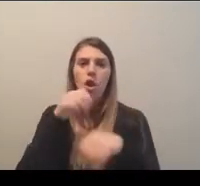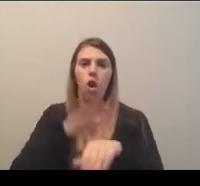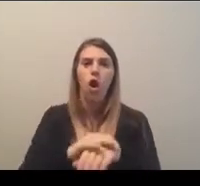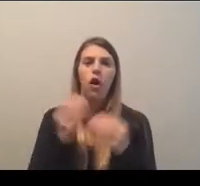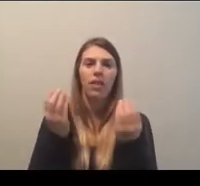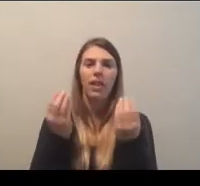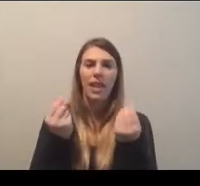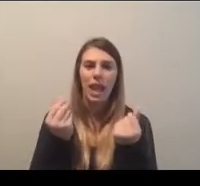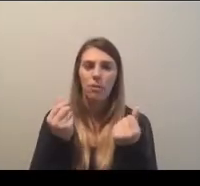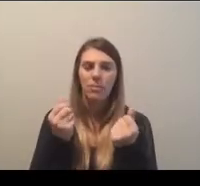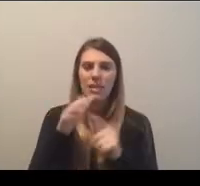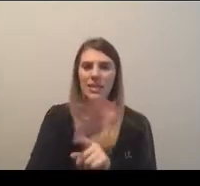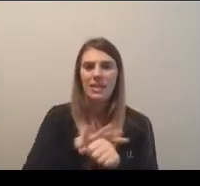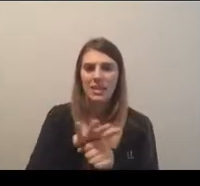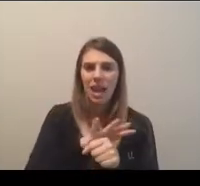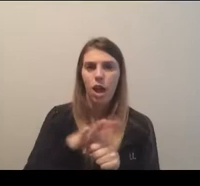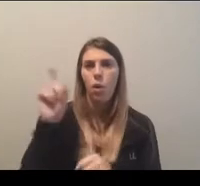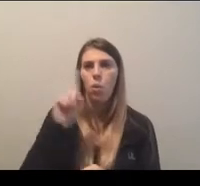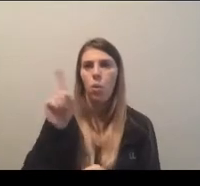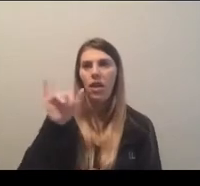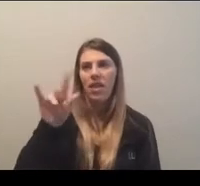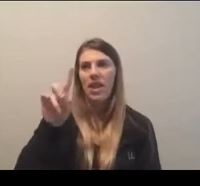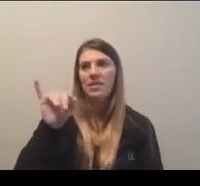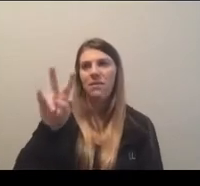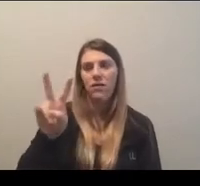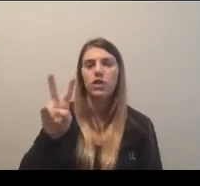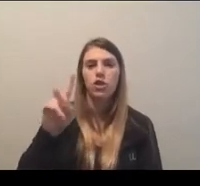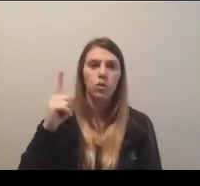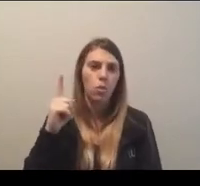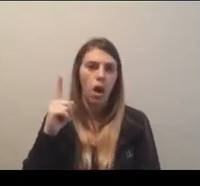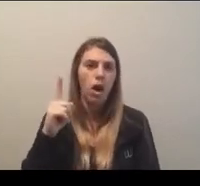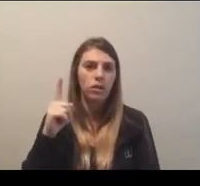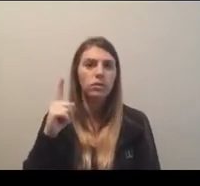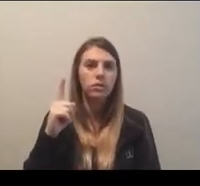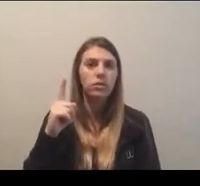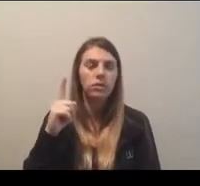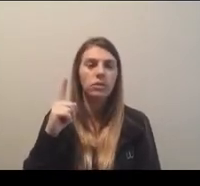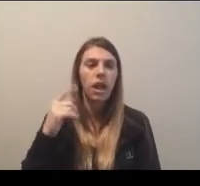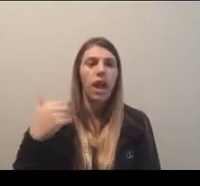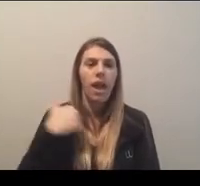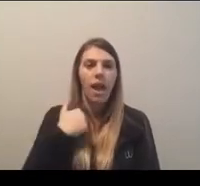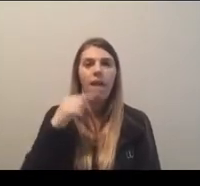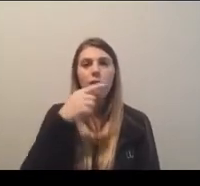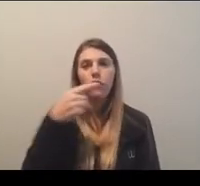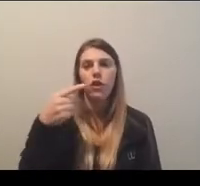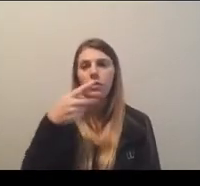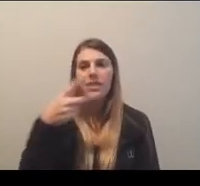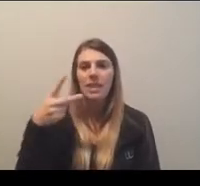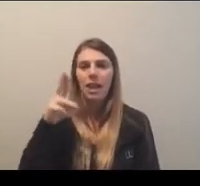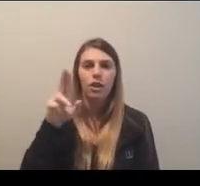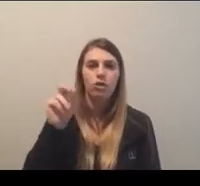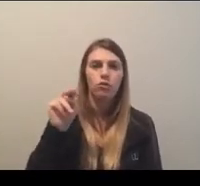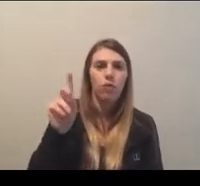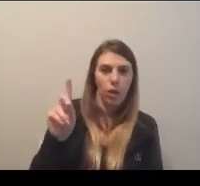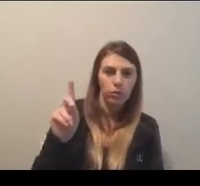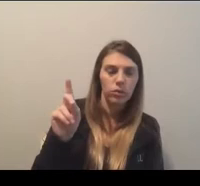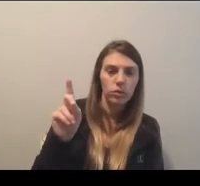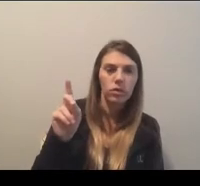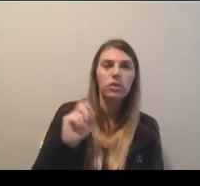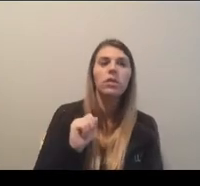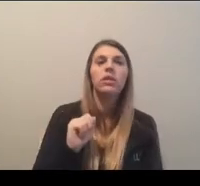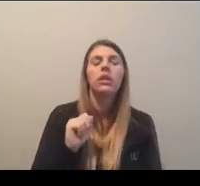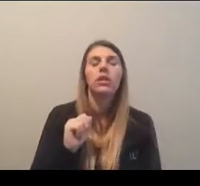sites of where the Division I Women's Basketball Championship have first and second rounds. So